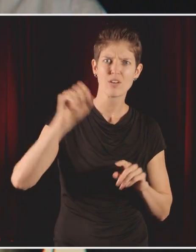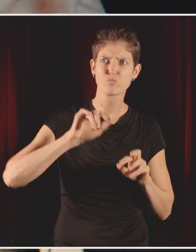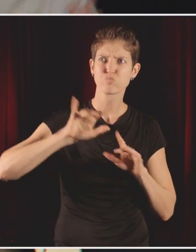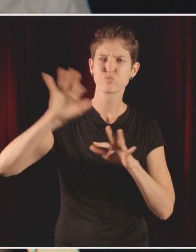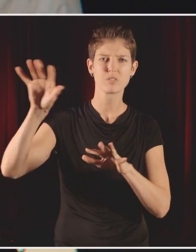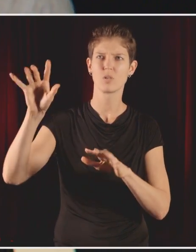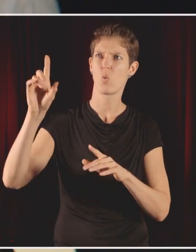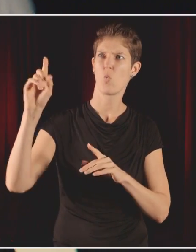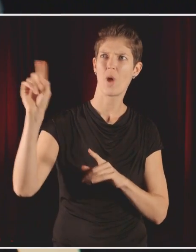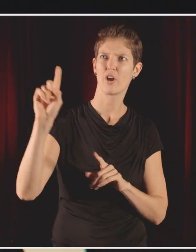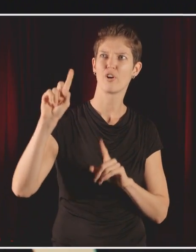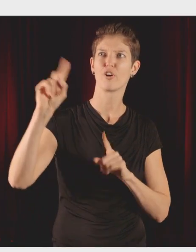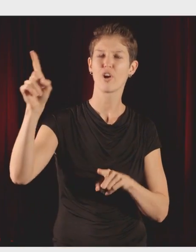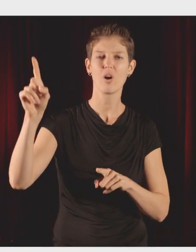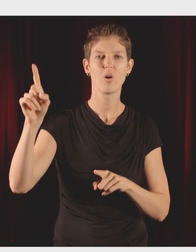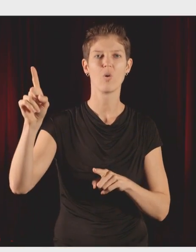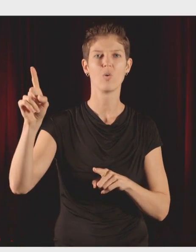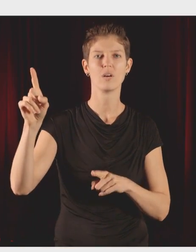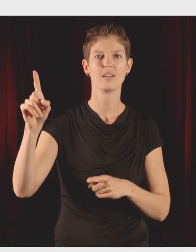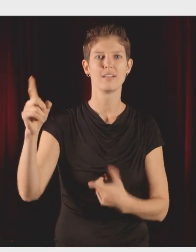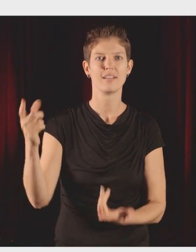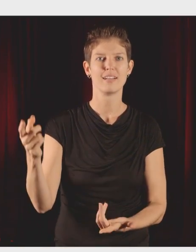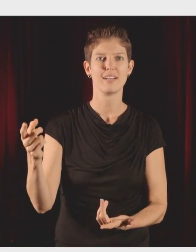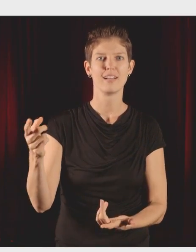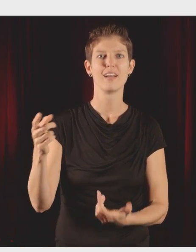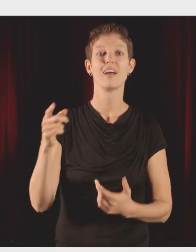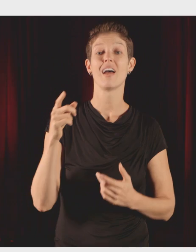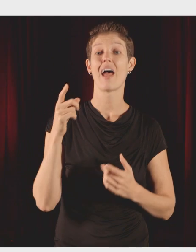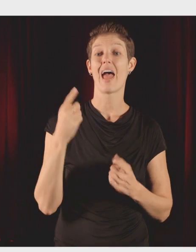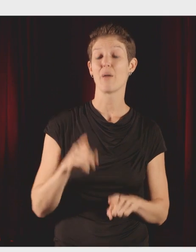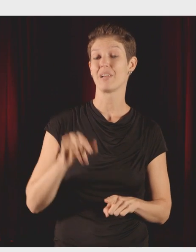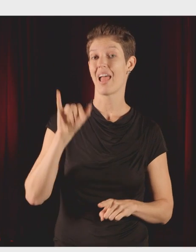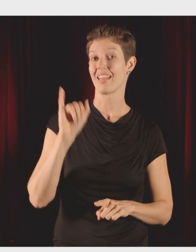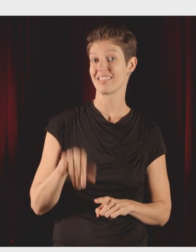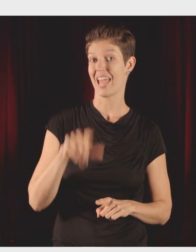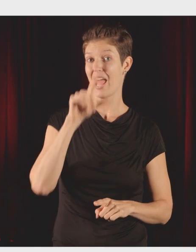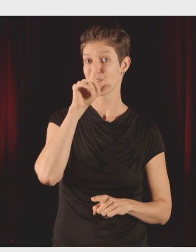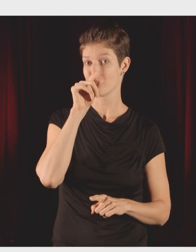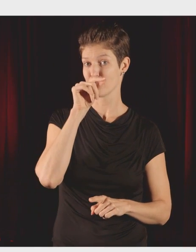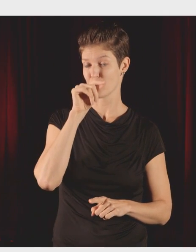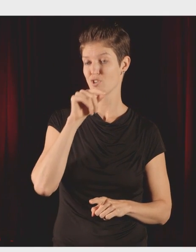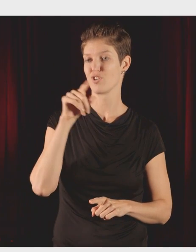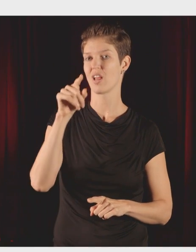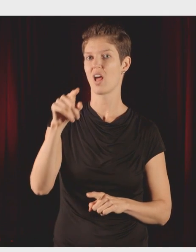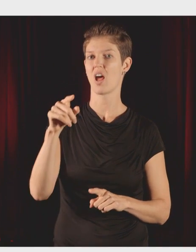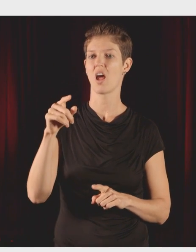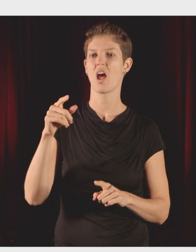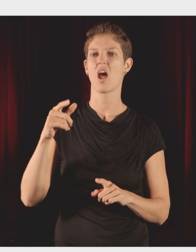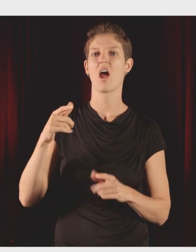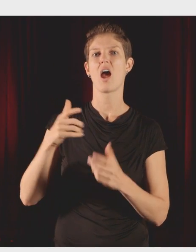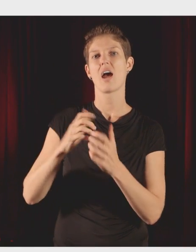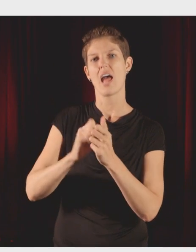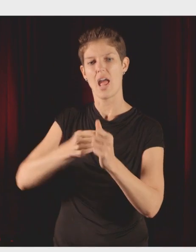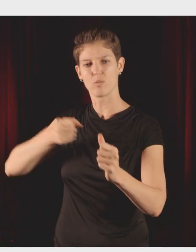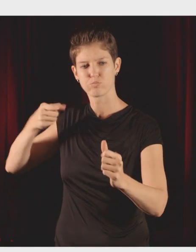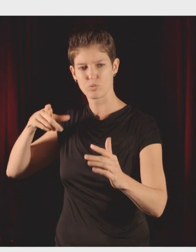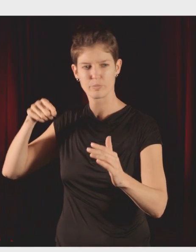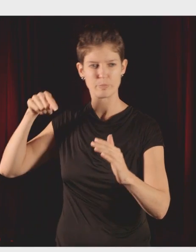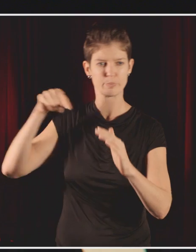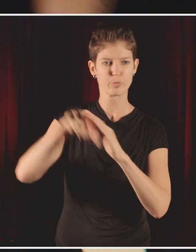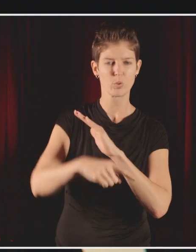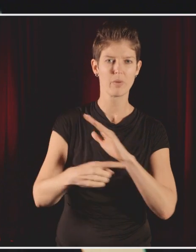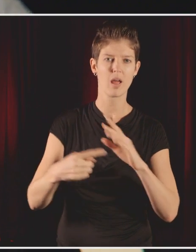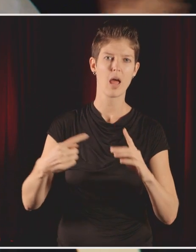long distances. This seems impossible, but this bird was shot by an arrow somewhere probably in Chad. She flew